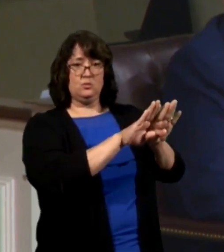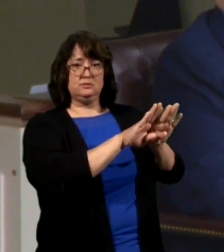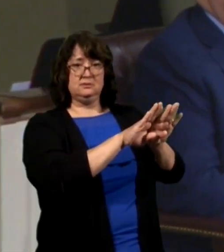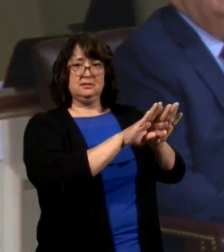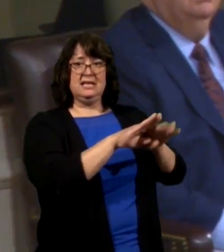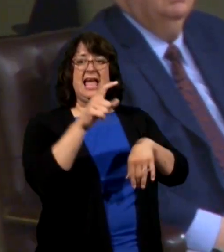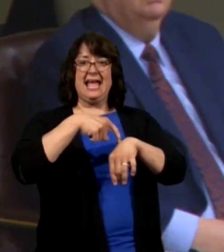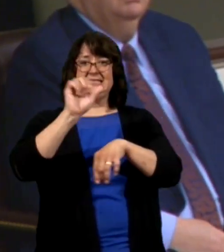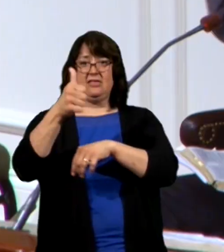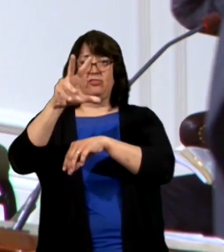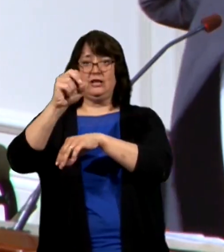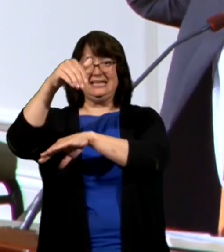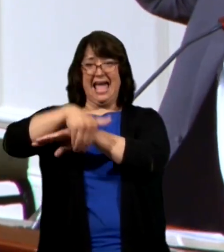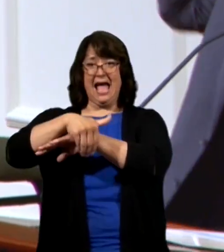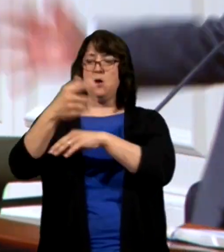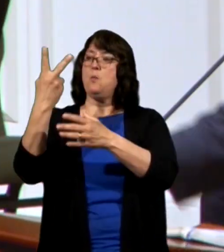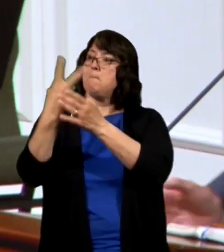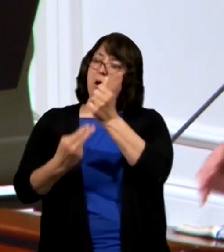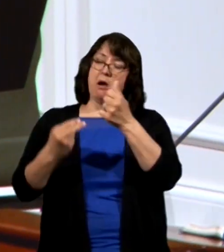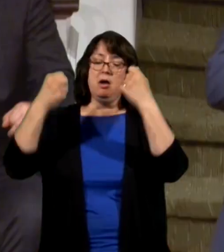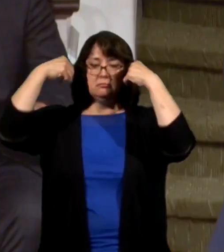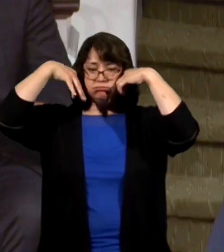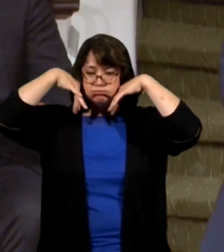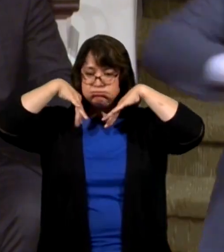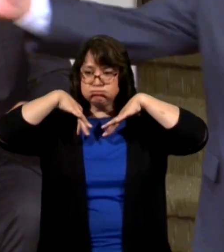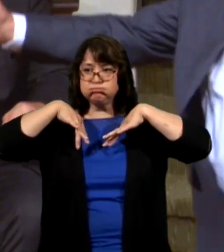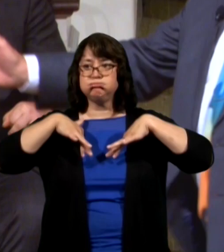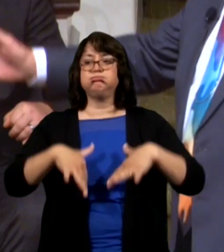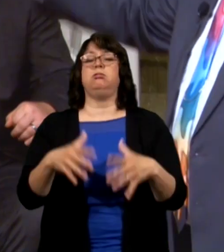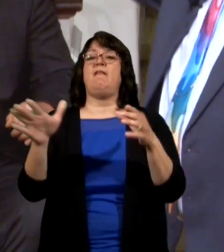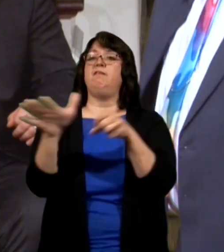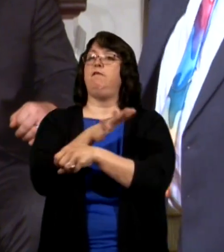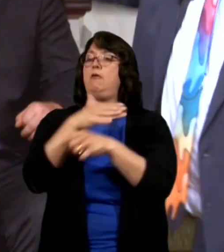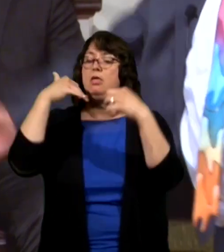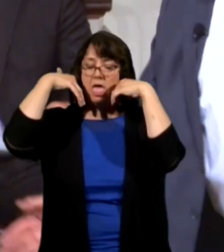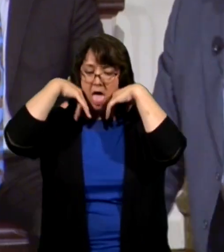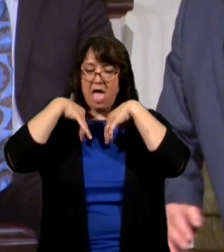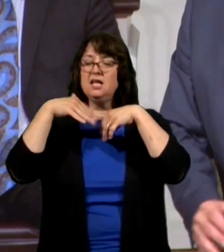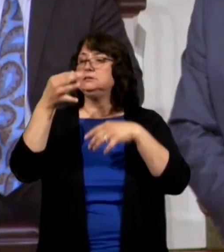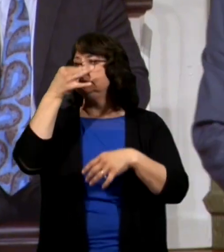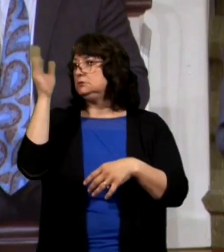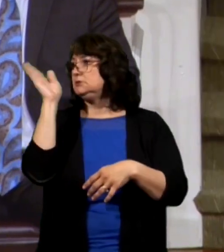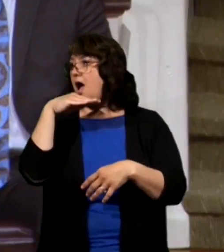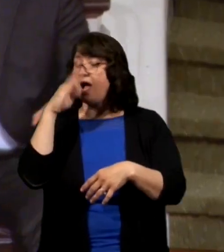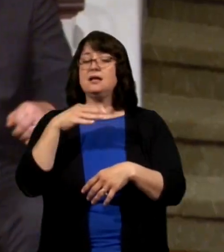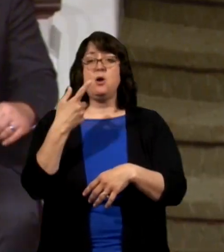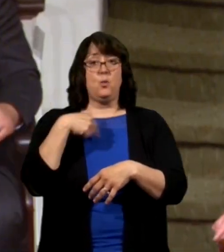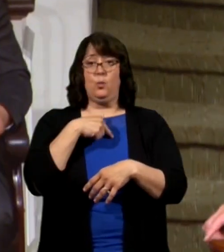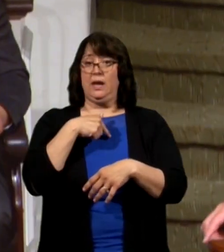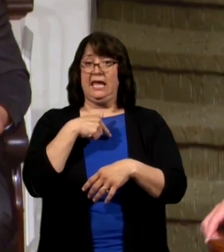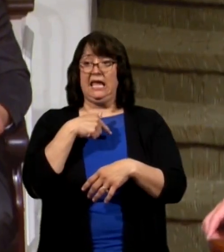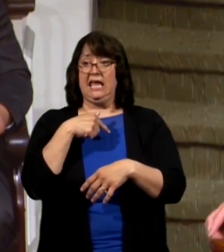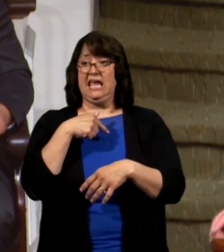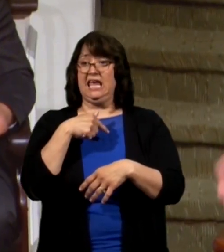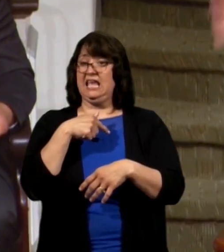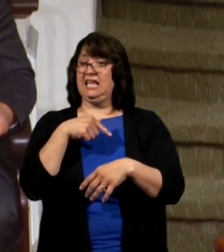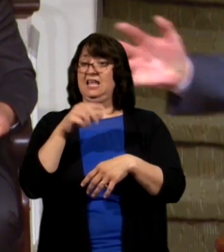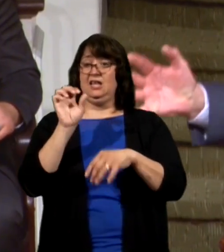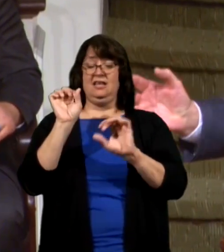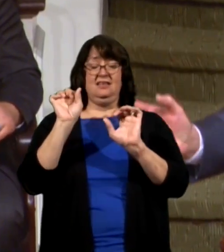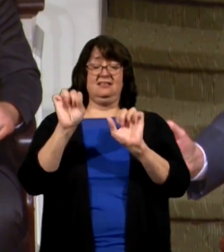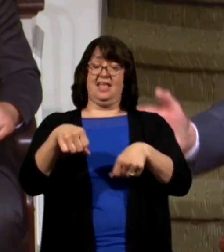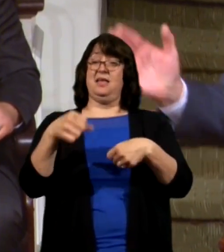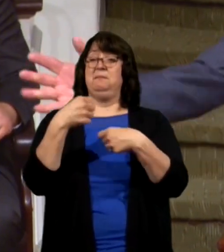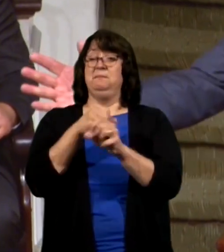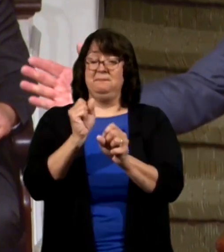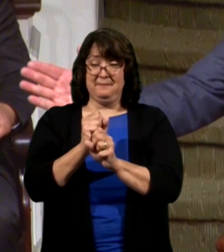1030 at night we're both soaked to the gills sopping wet we stunk we could knock a pole cat off a